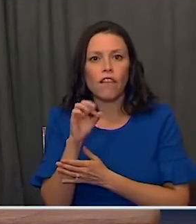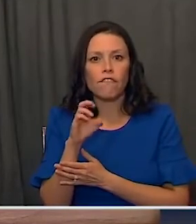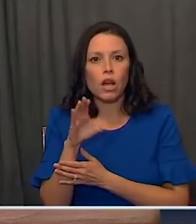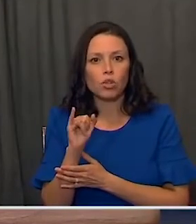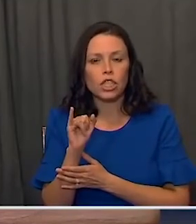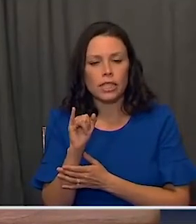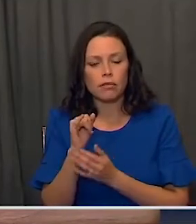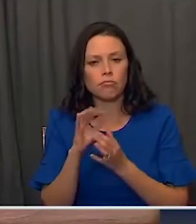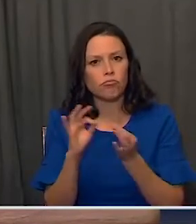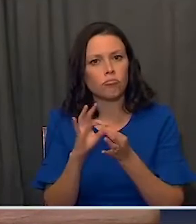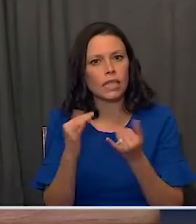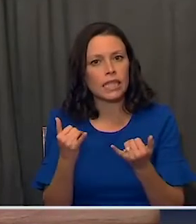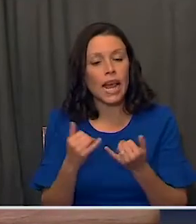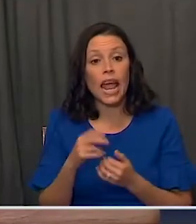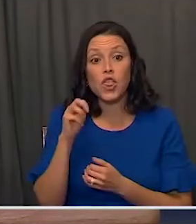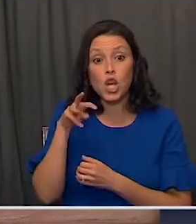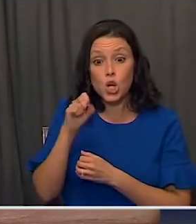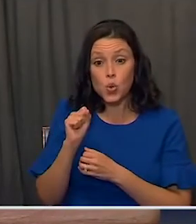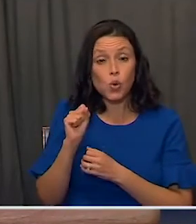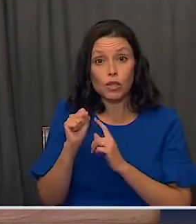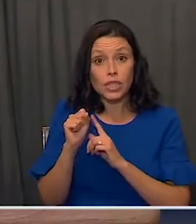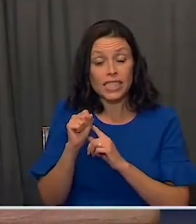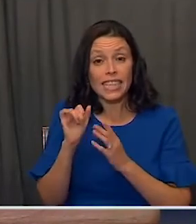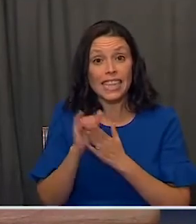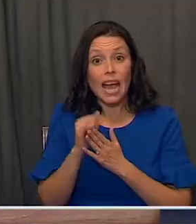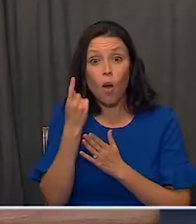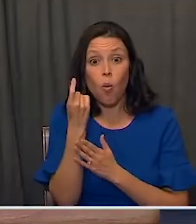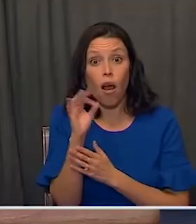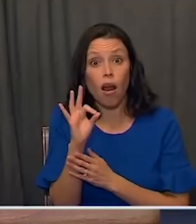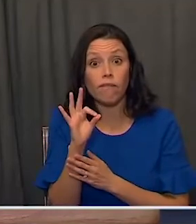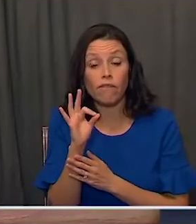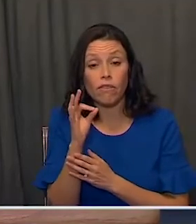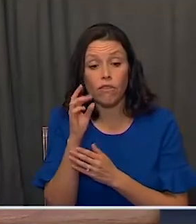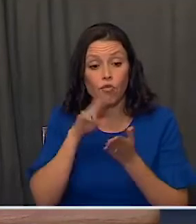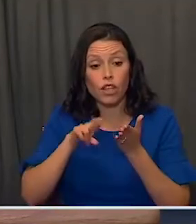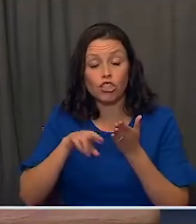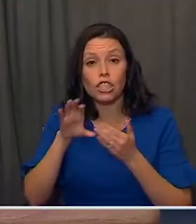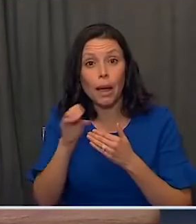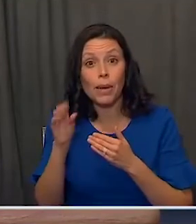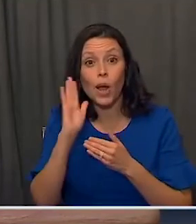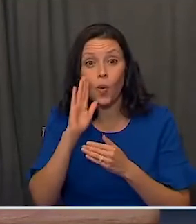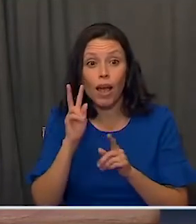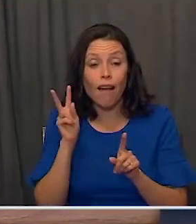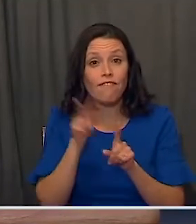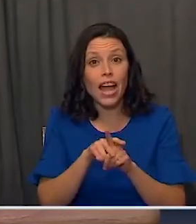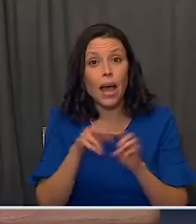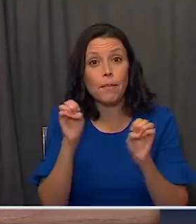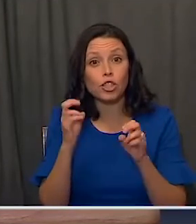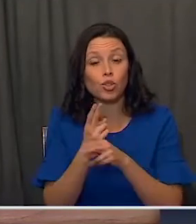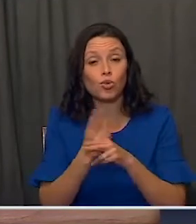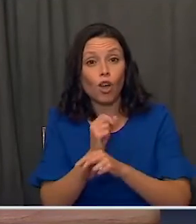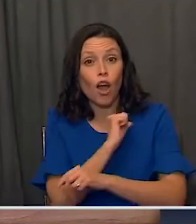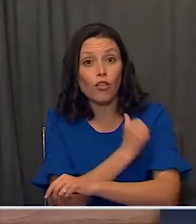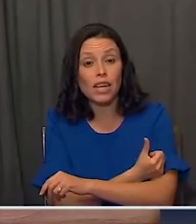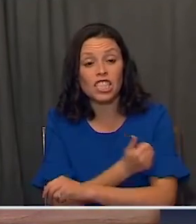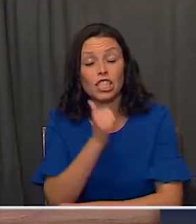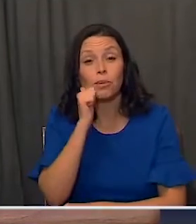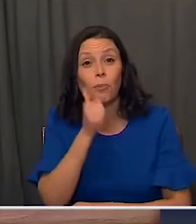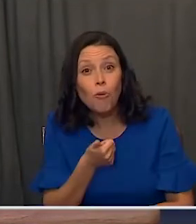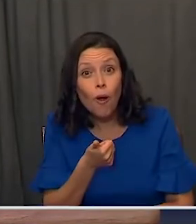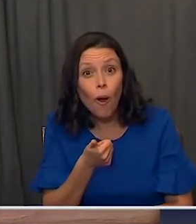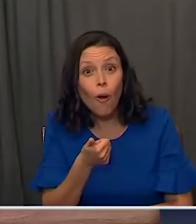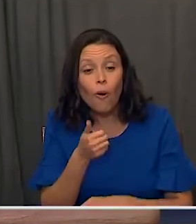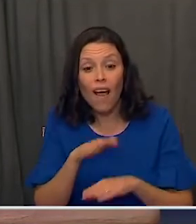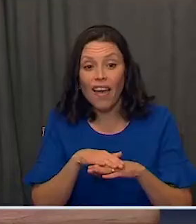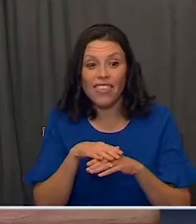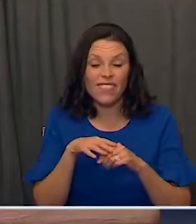expressed today and the news that one of those research companies is going to submit an emergency use authorization tomorrow on the